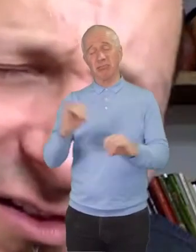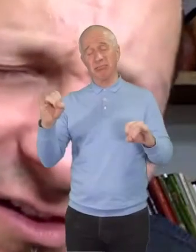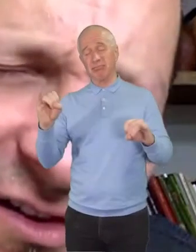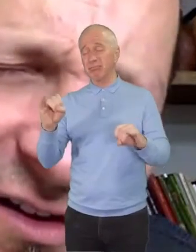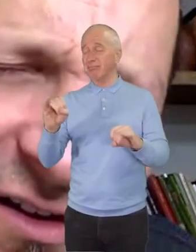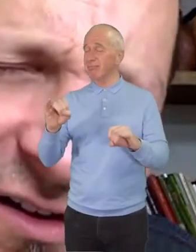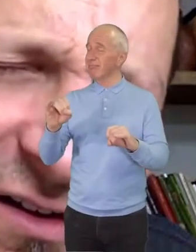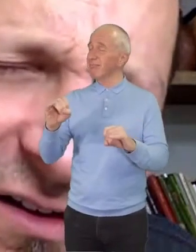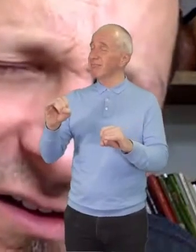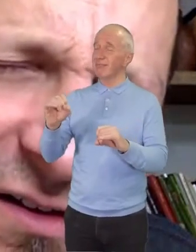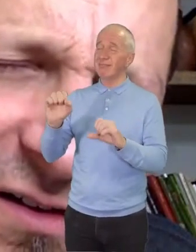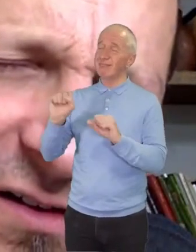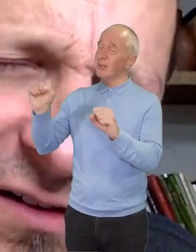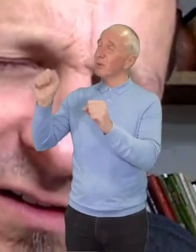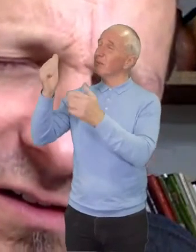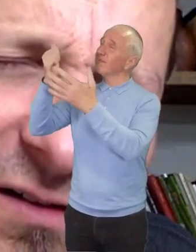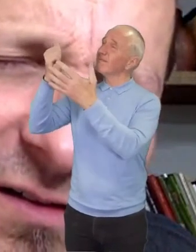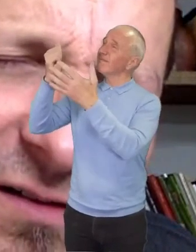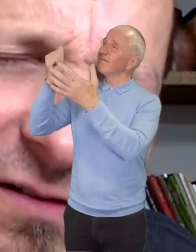grace.